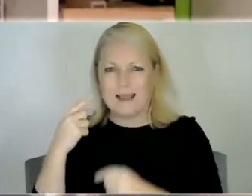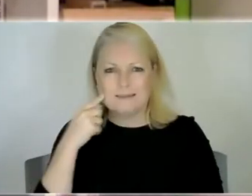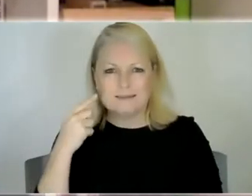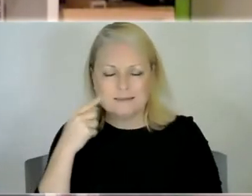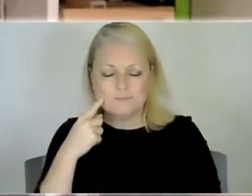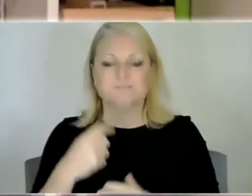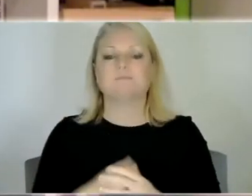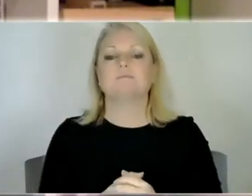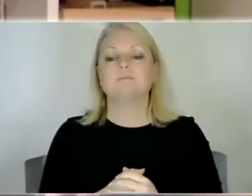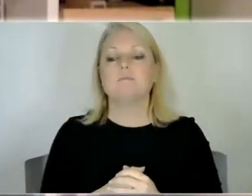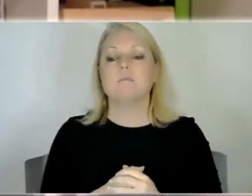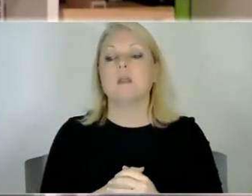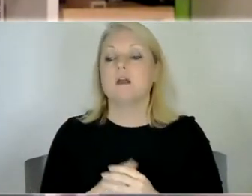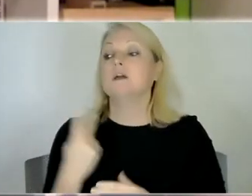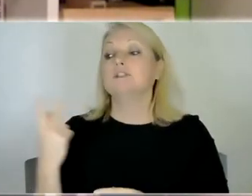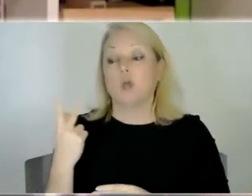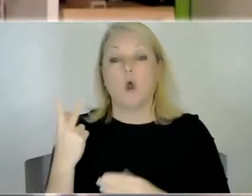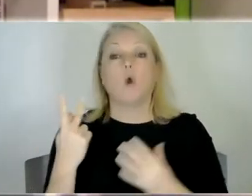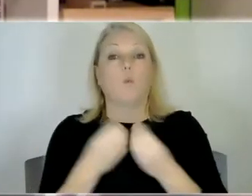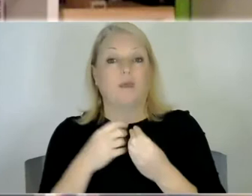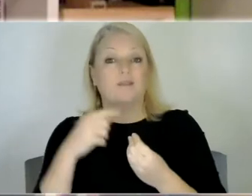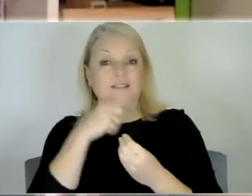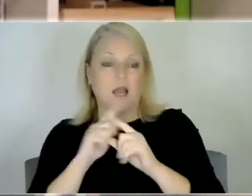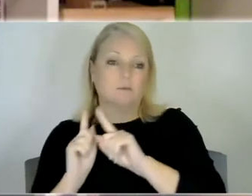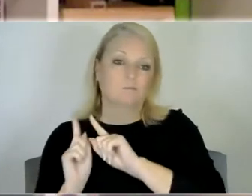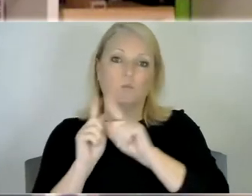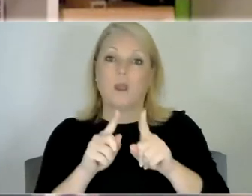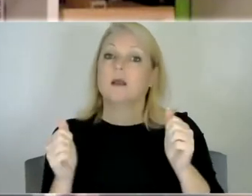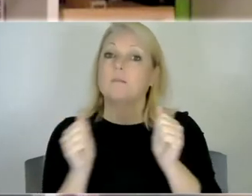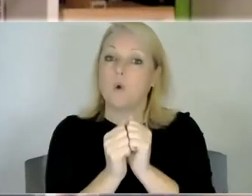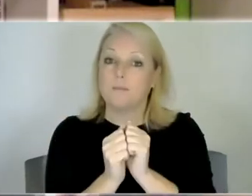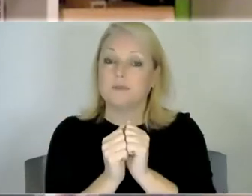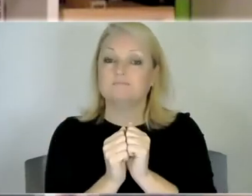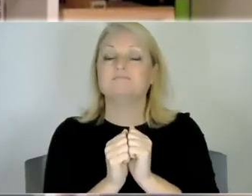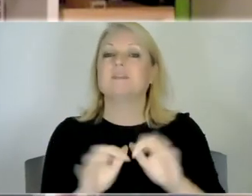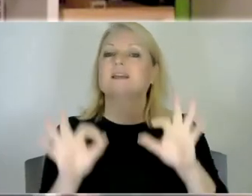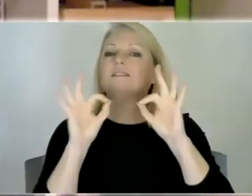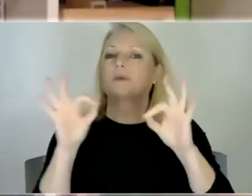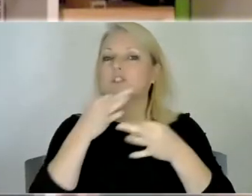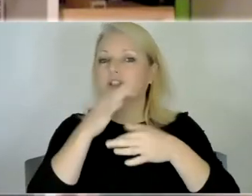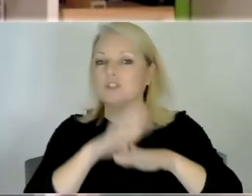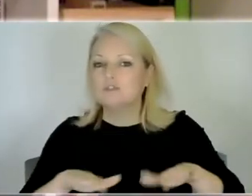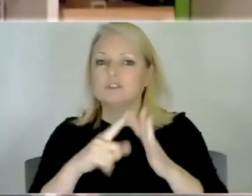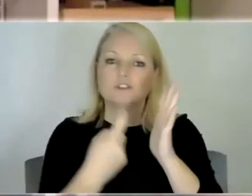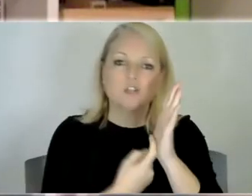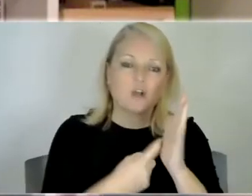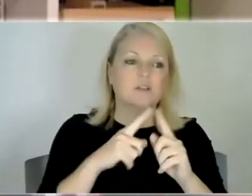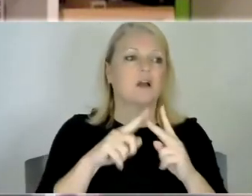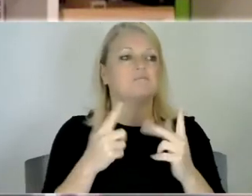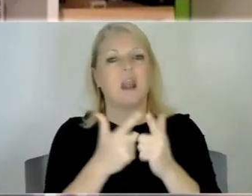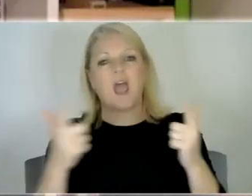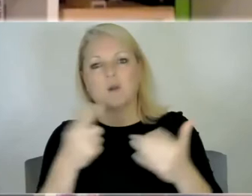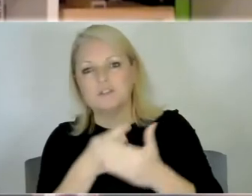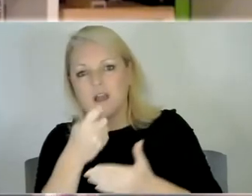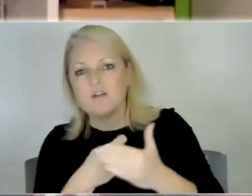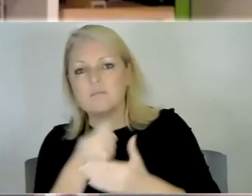we went for for the appointment um you have a a pediatrician a speech and language therapist an occupational therapist